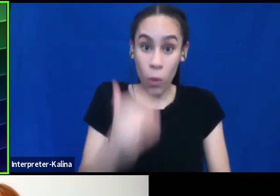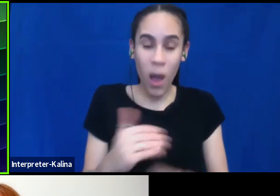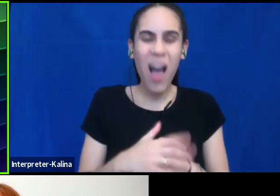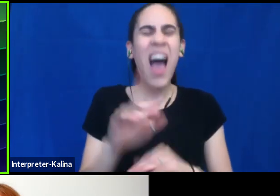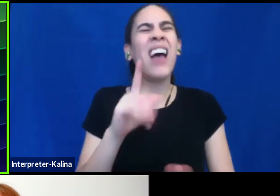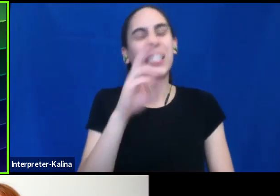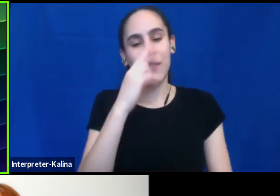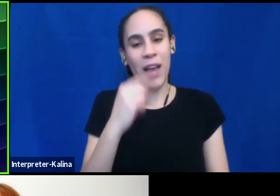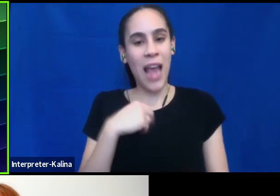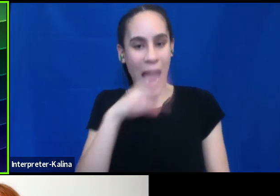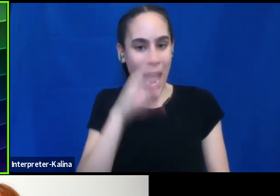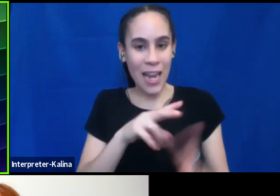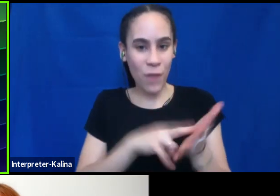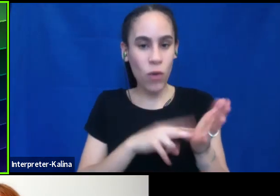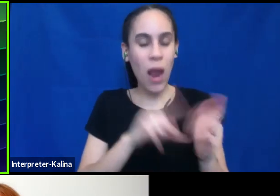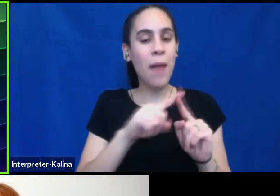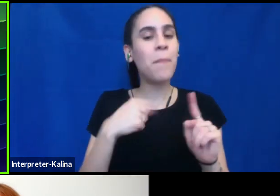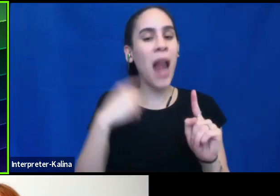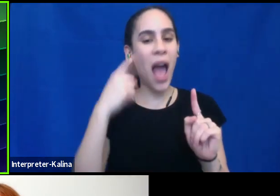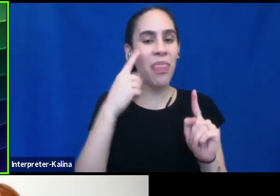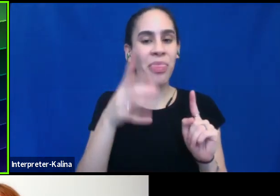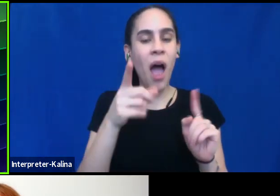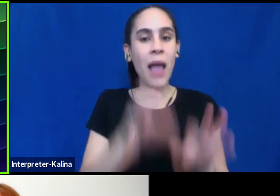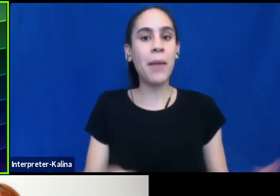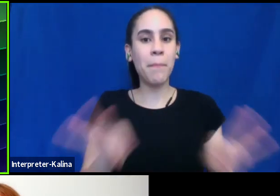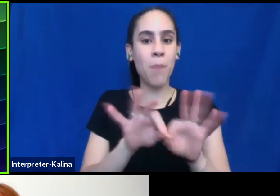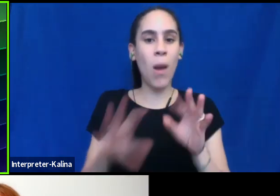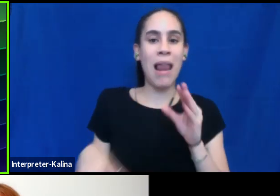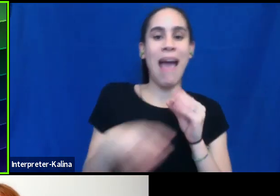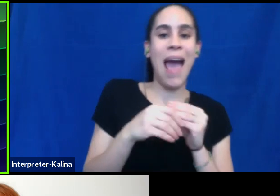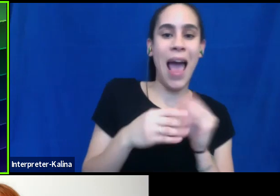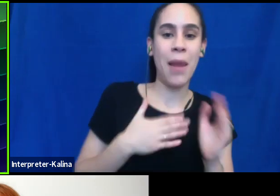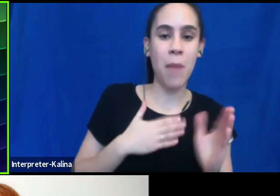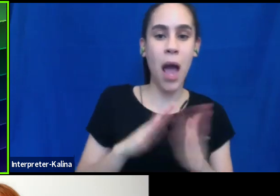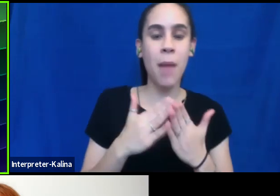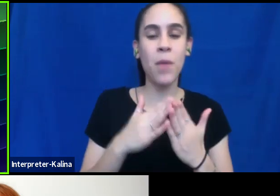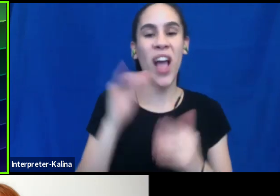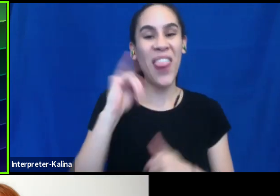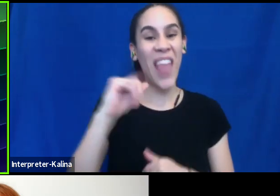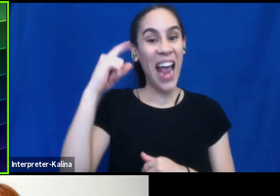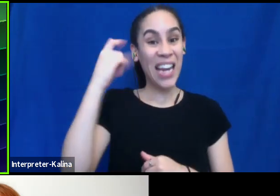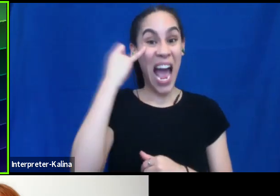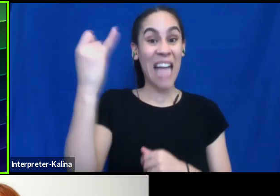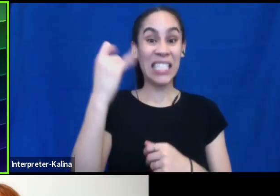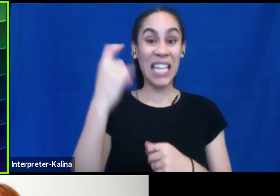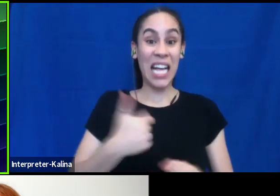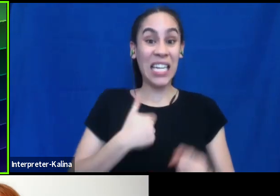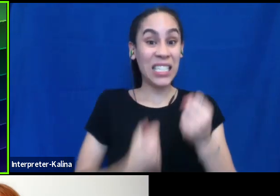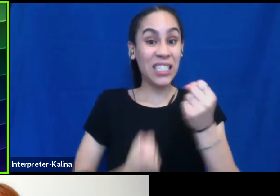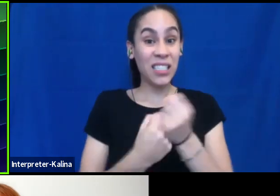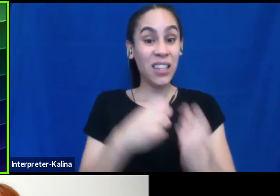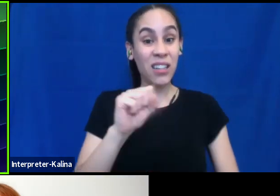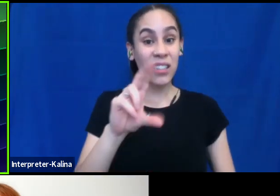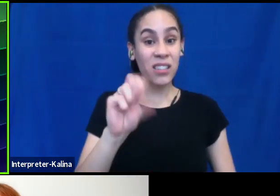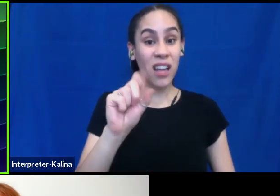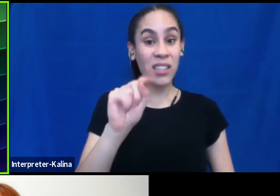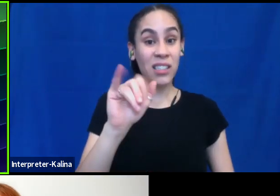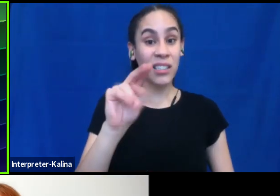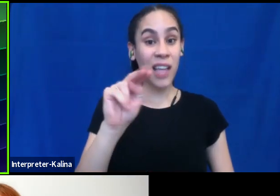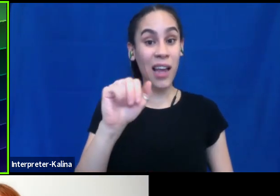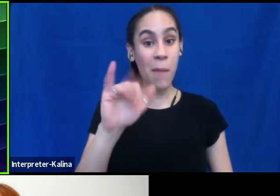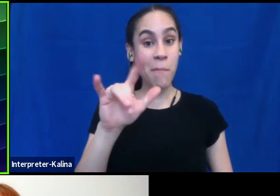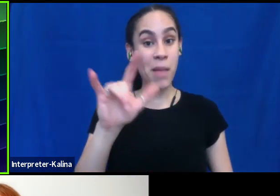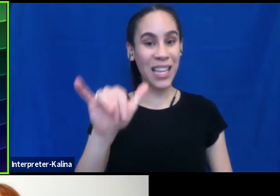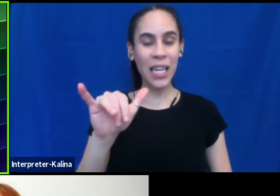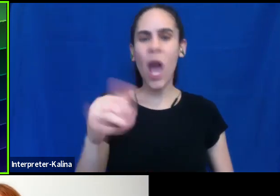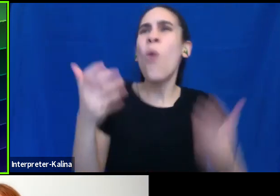book, but I felt this was so important to add to mine this, this idea of, of sustainability, I think is so important because like, like a, we don't want it to be like a